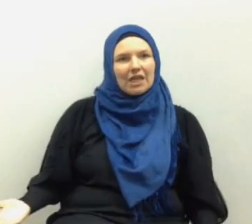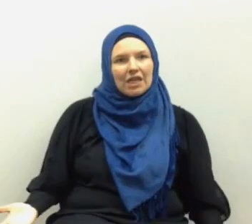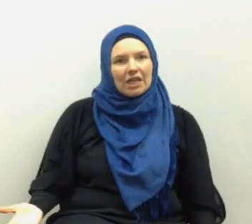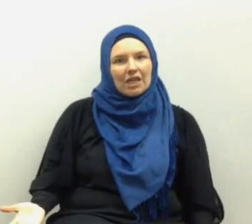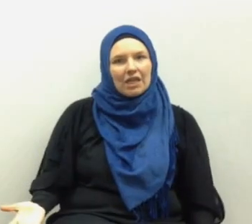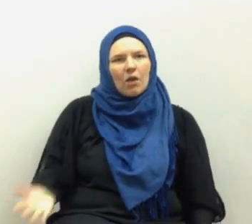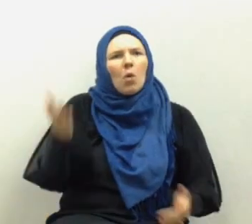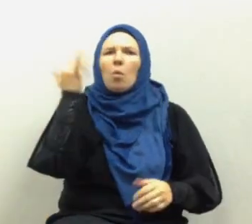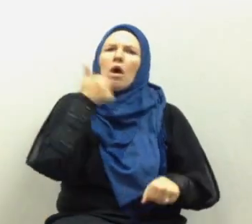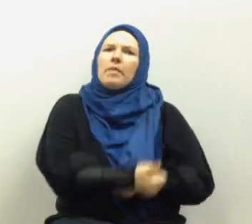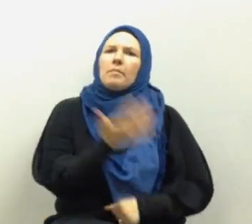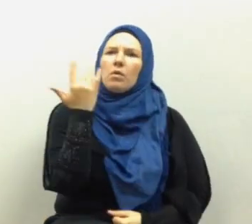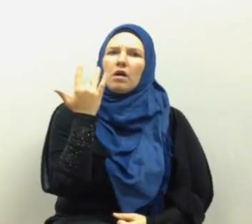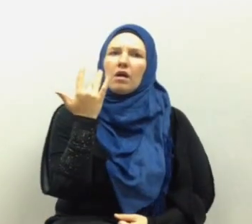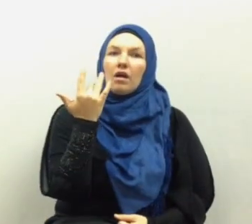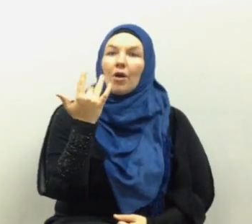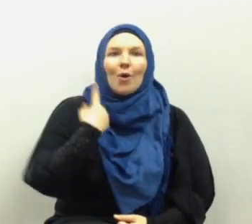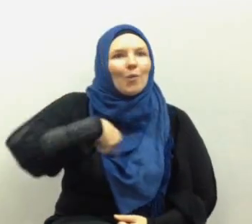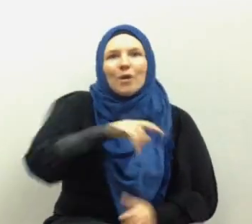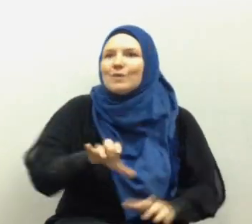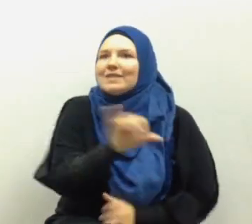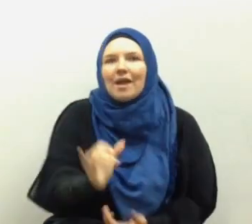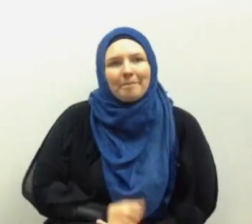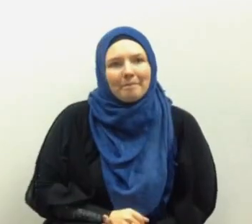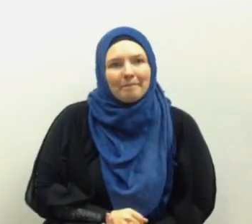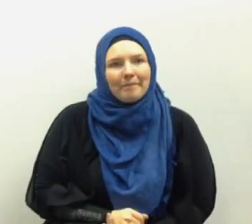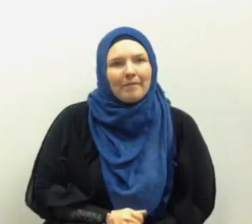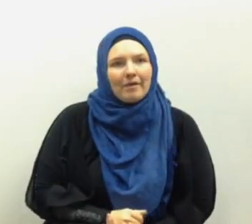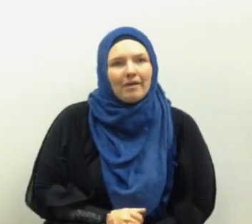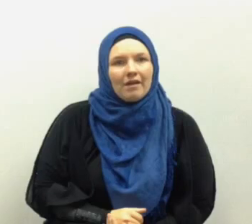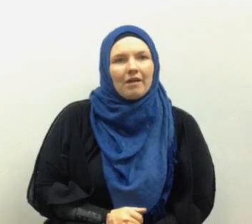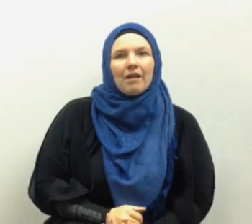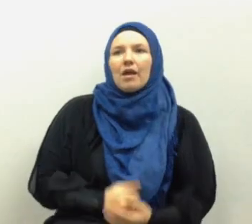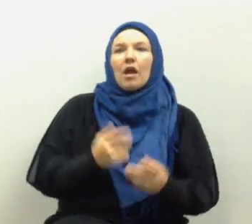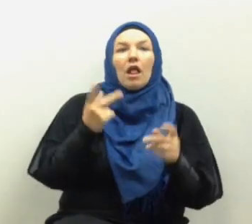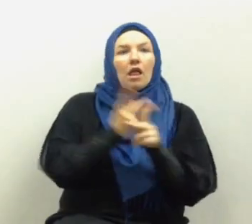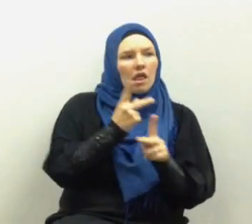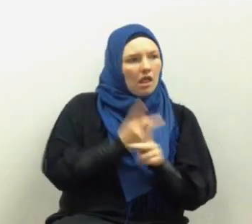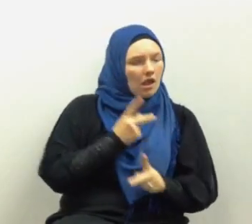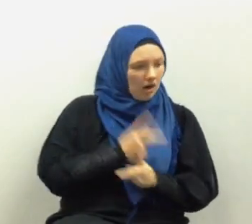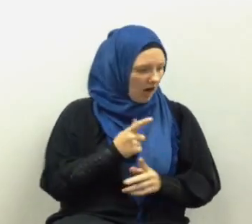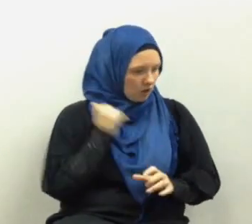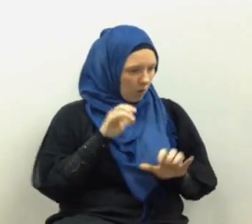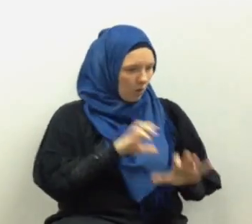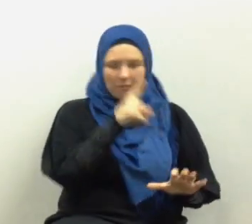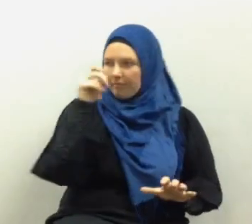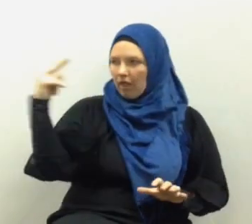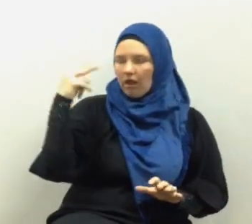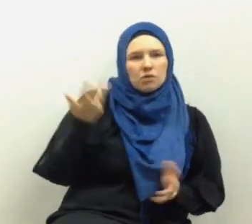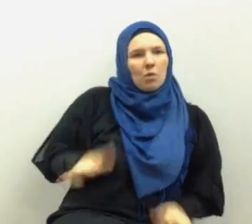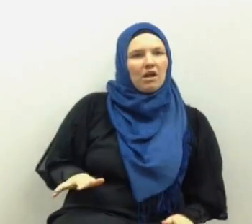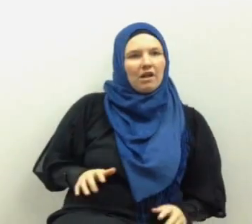him we spend a lot of time in our life calculating what people may or